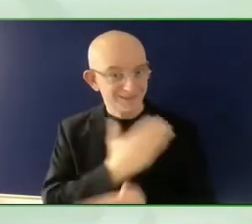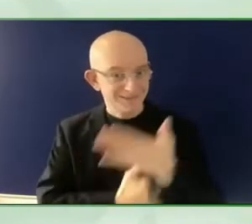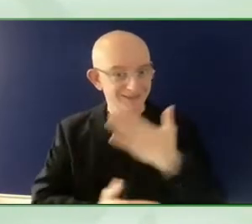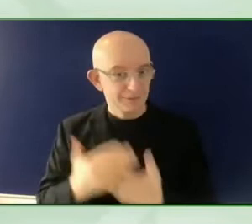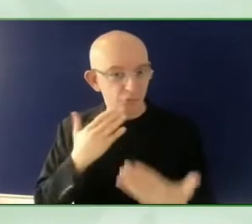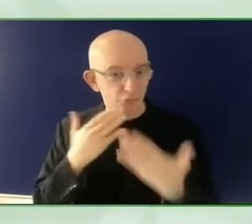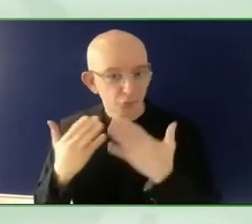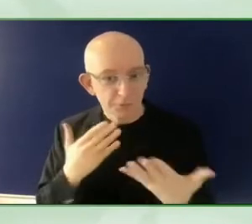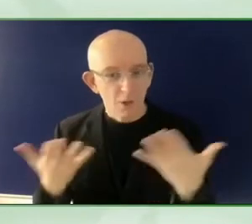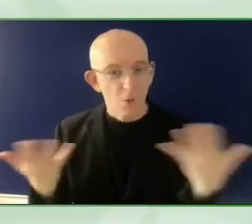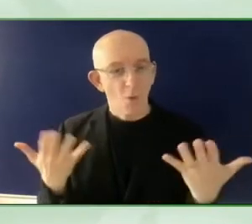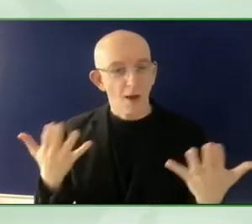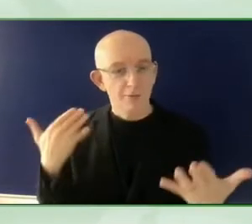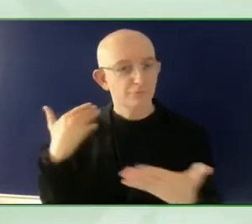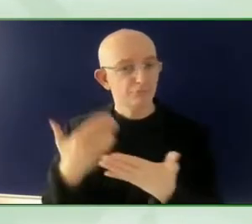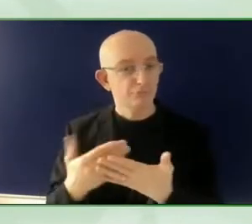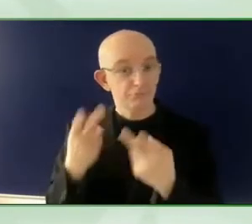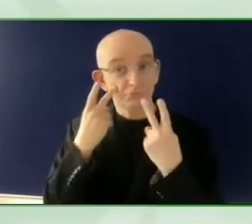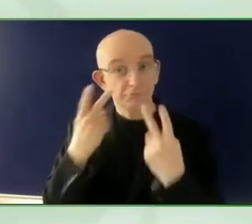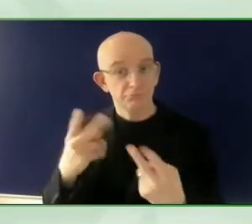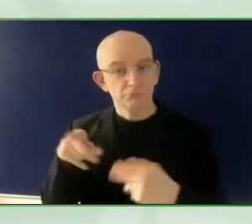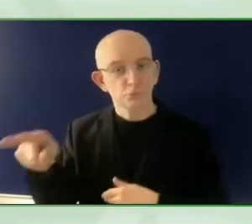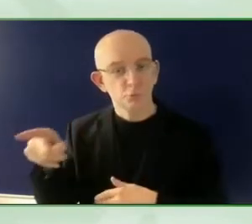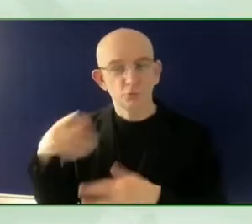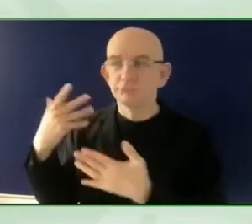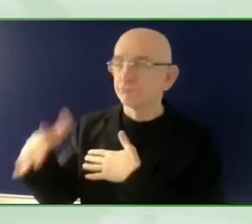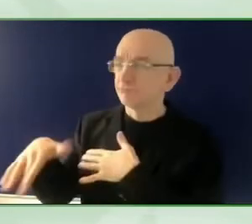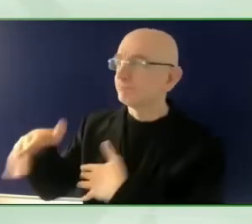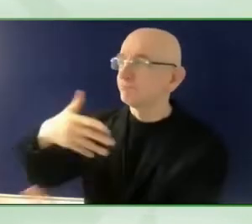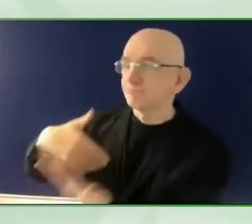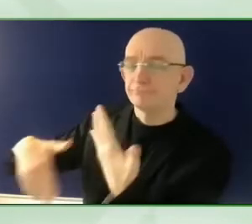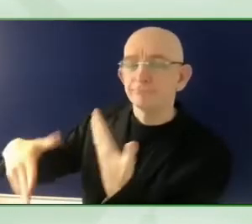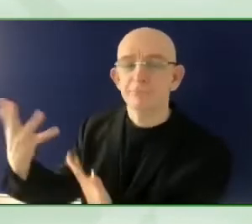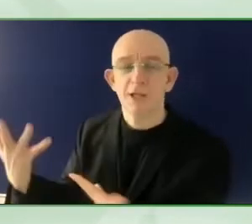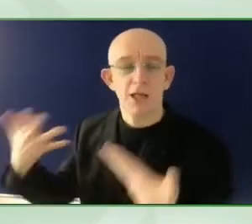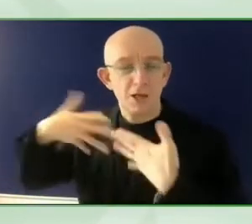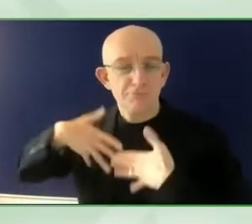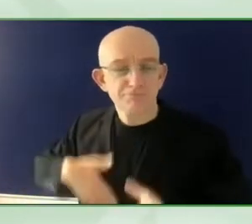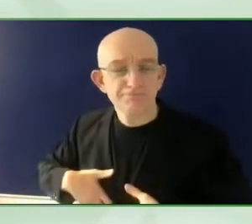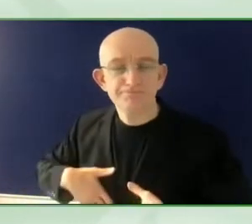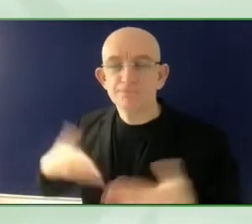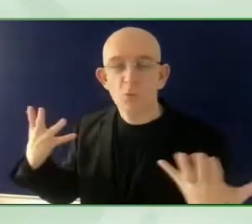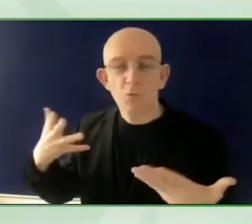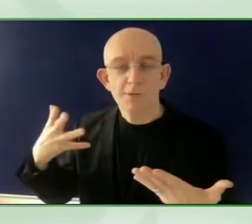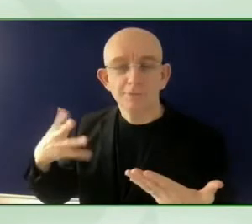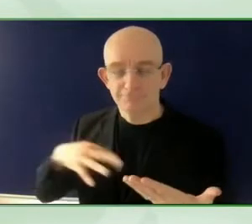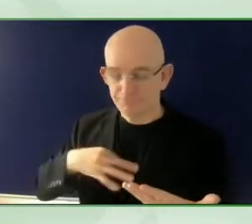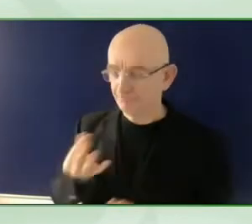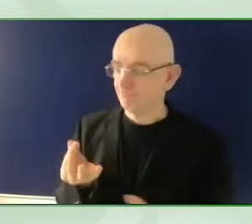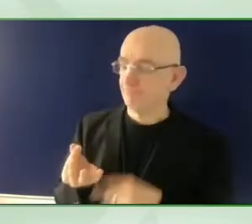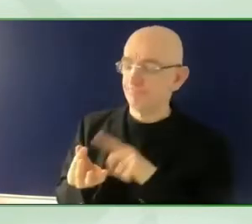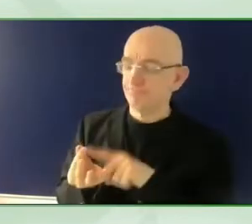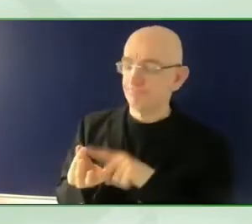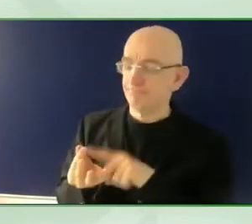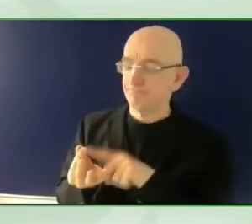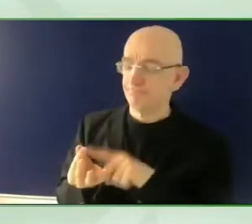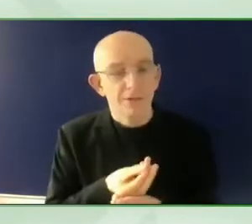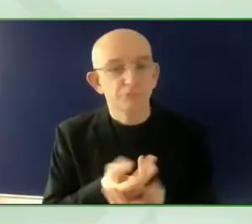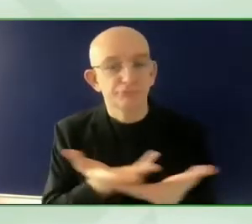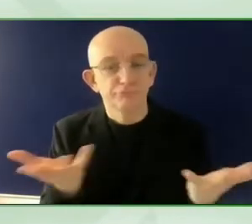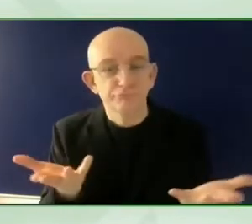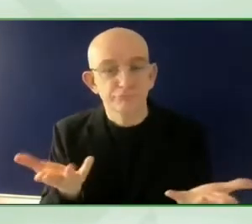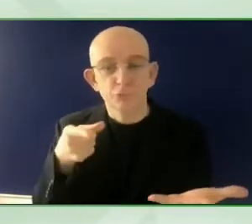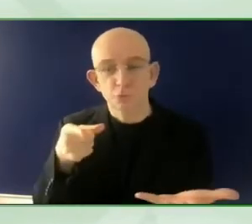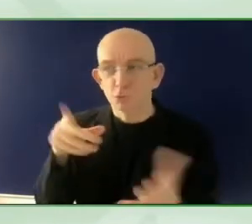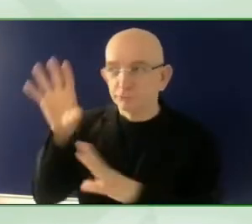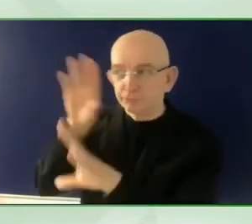messages? How would you summarize this great event last week? Thank you. So let me first thank